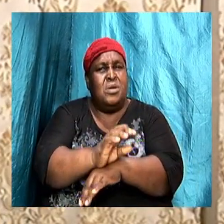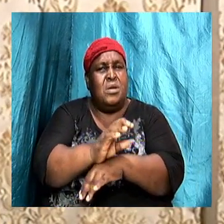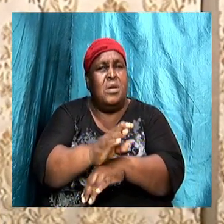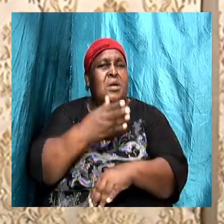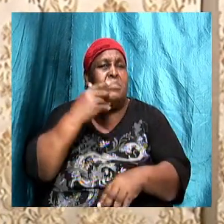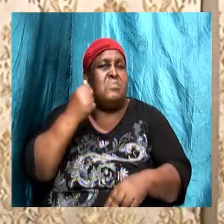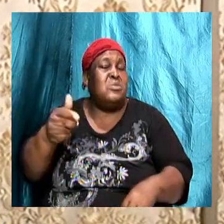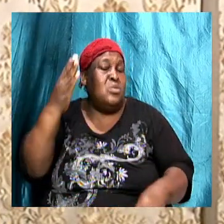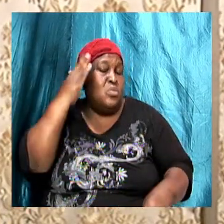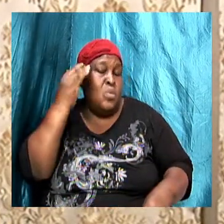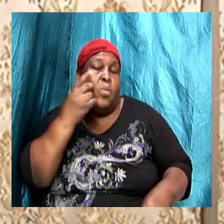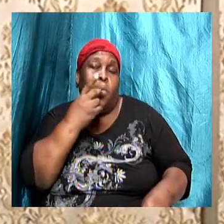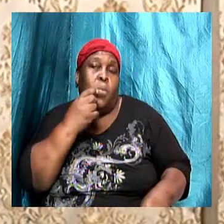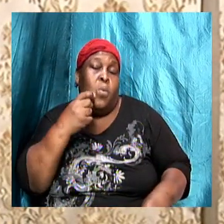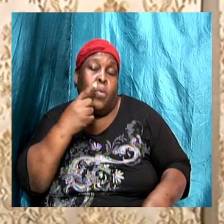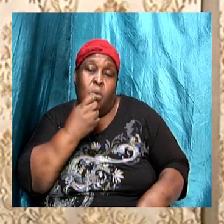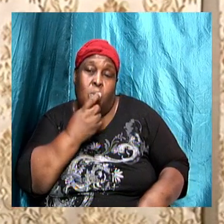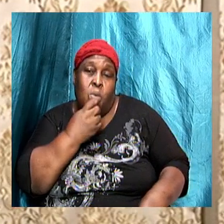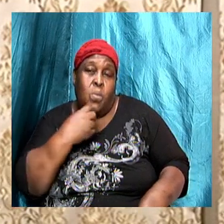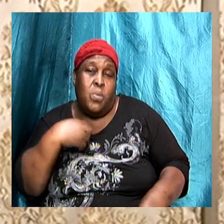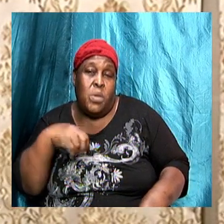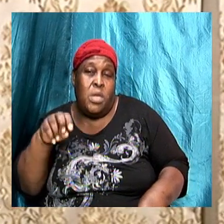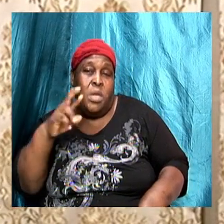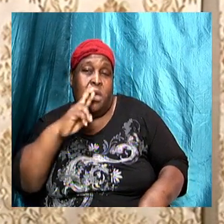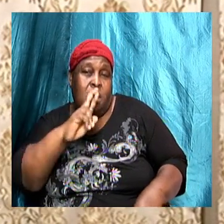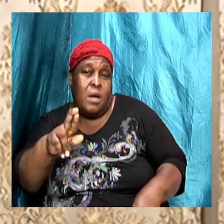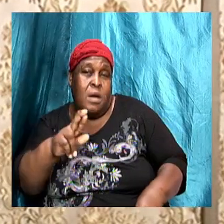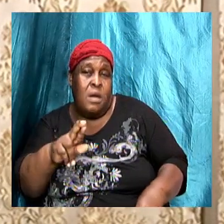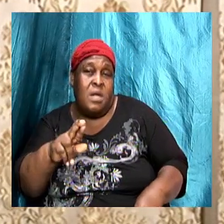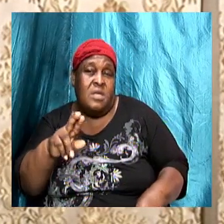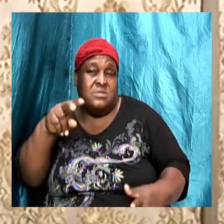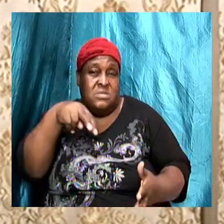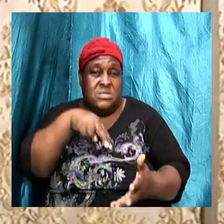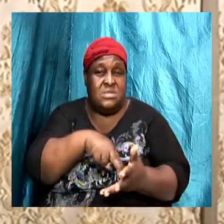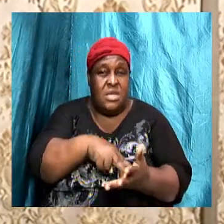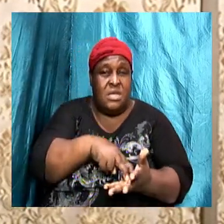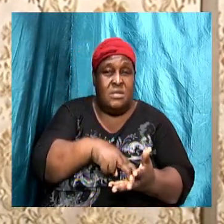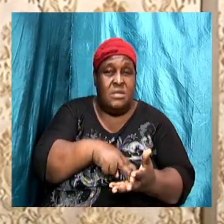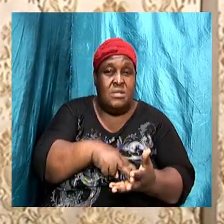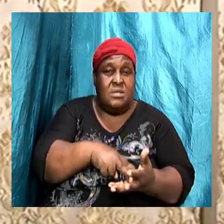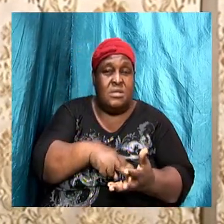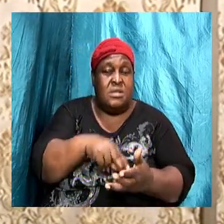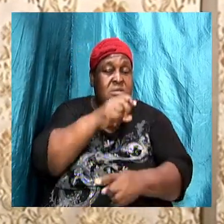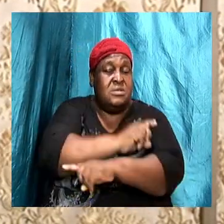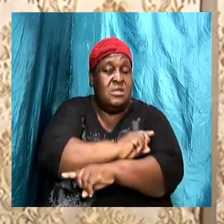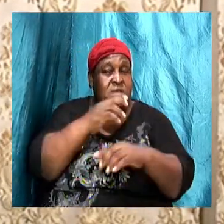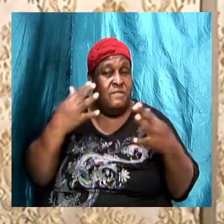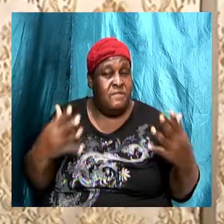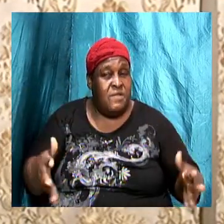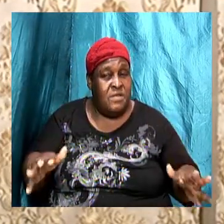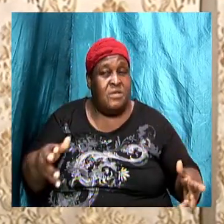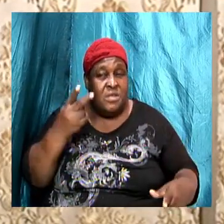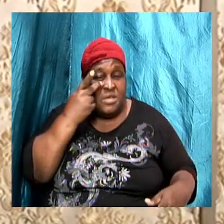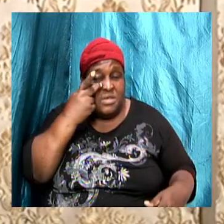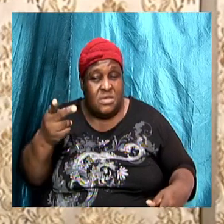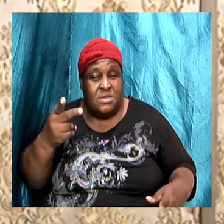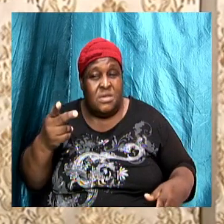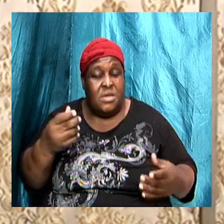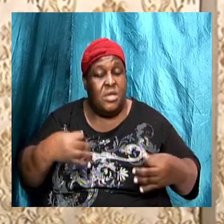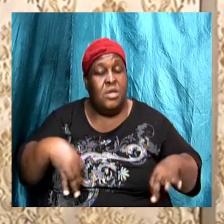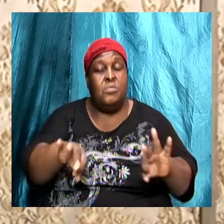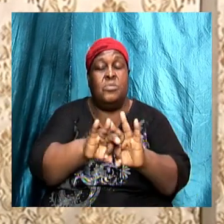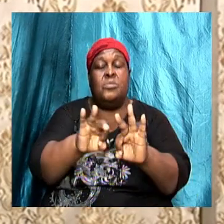we stand because at the end of the day, as we look, we are going to see some things and it is important that we understand,